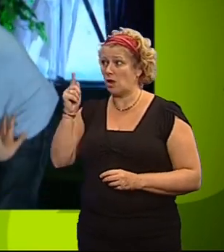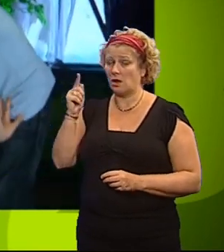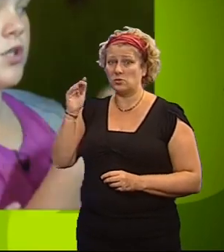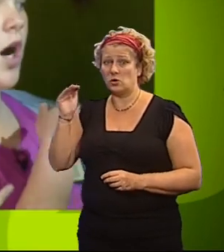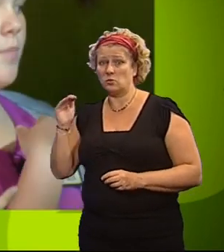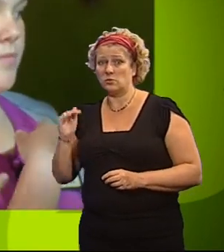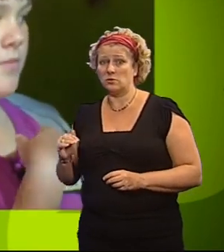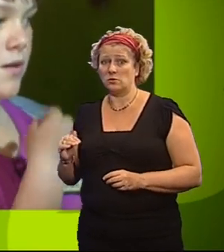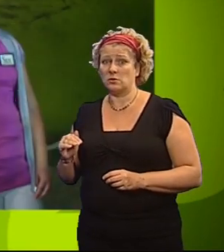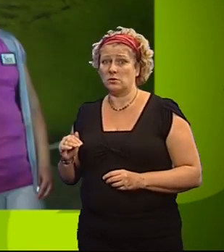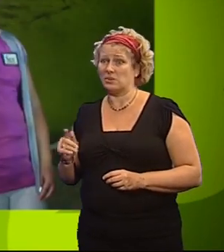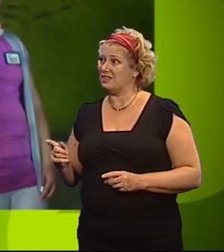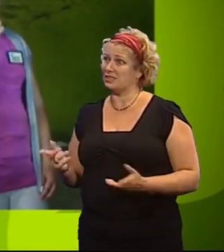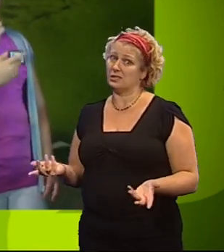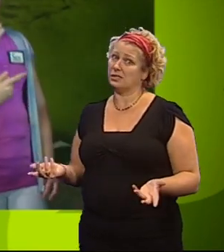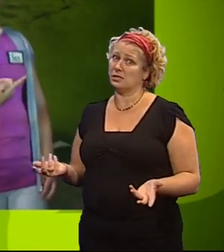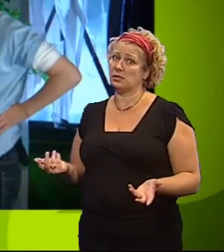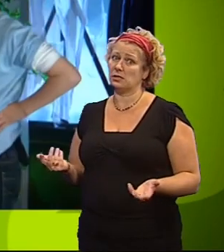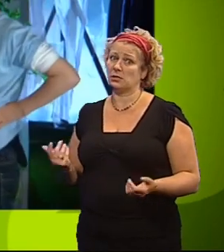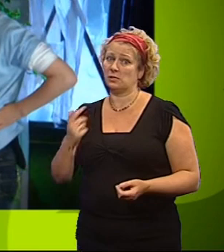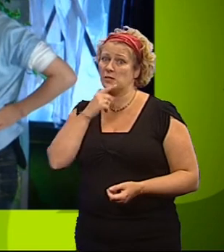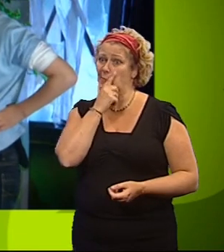You're going to have to try hard to pull this back.